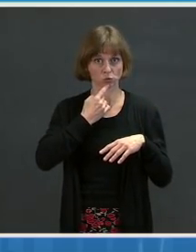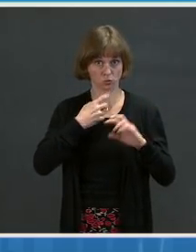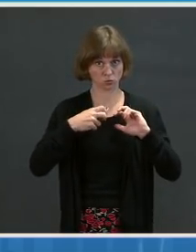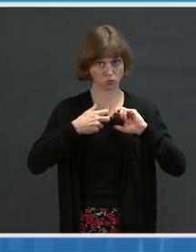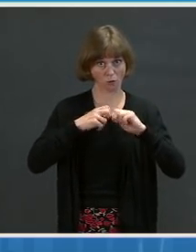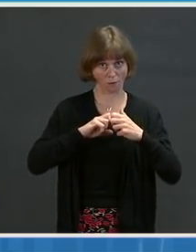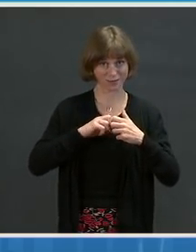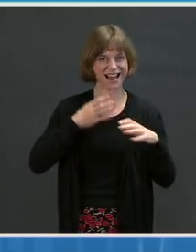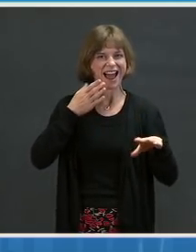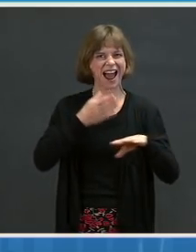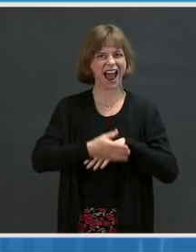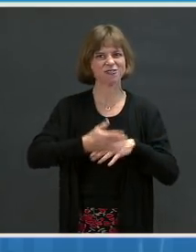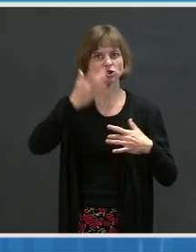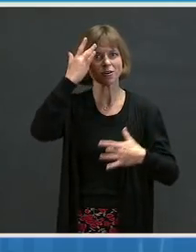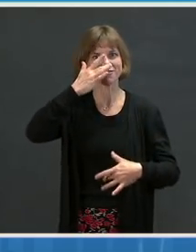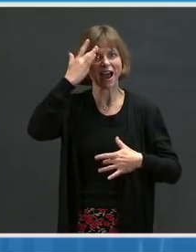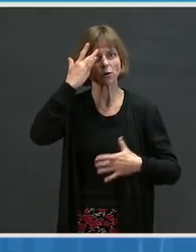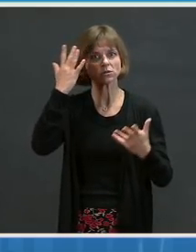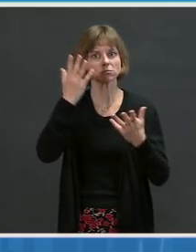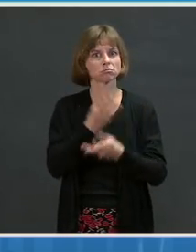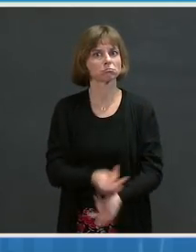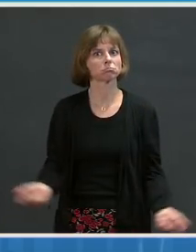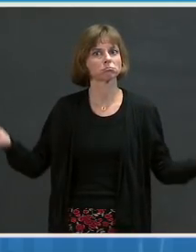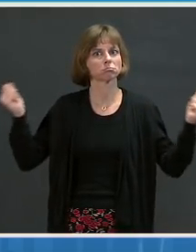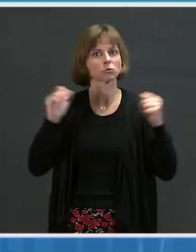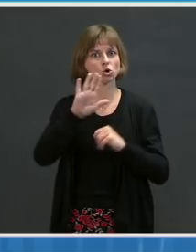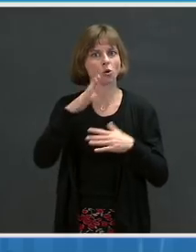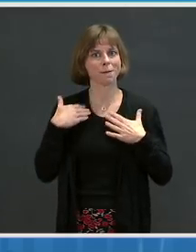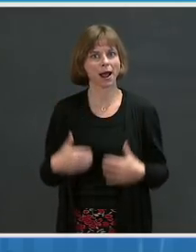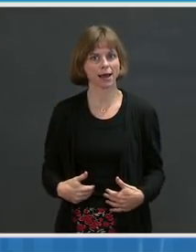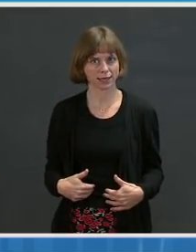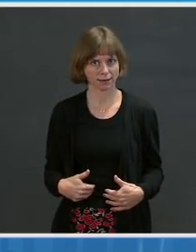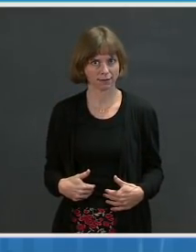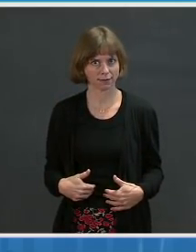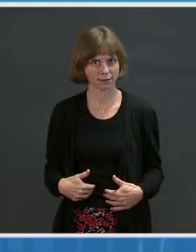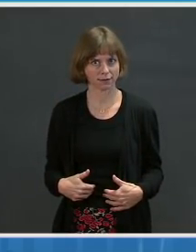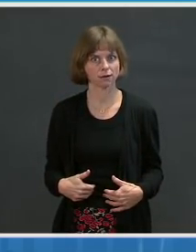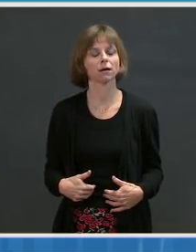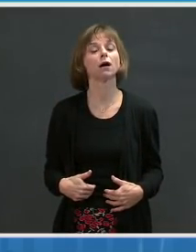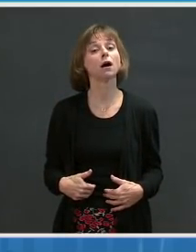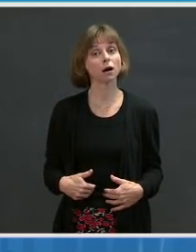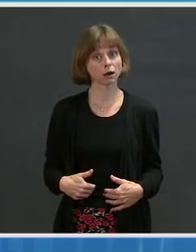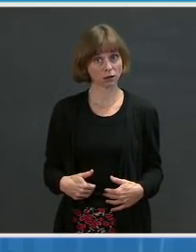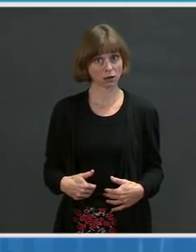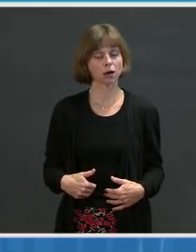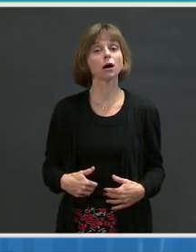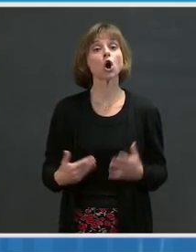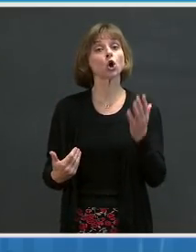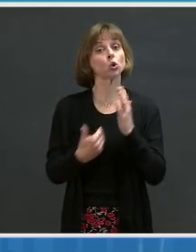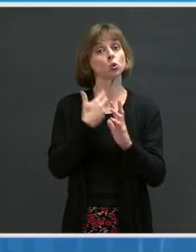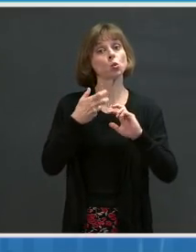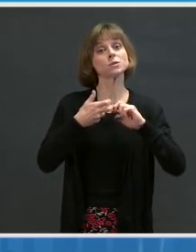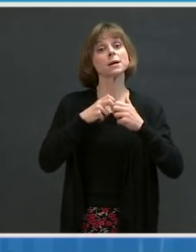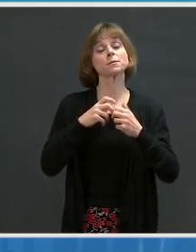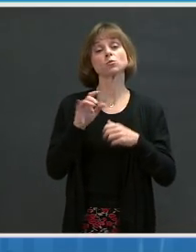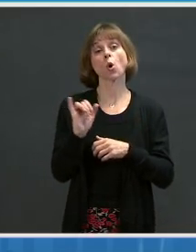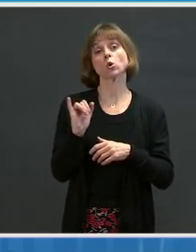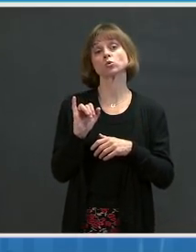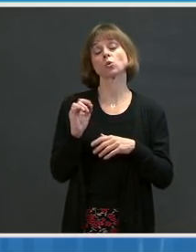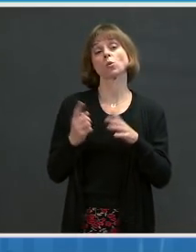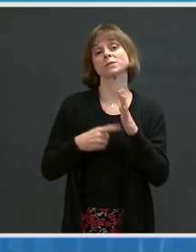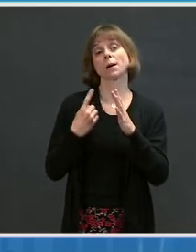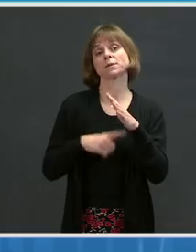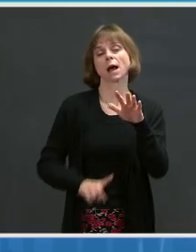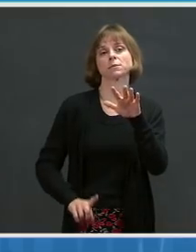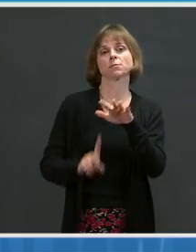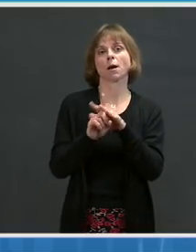the virus essentially has been cleared from the body. And actually, new symptoms sometimes arise well after the time